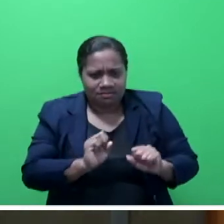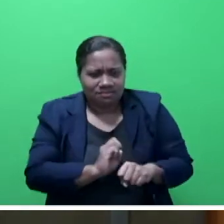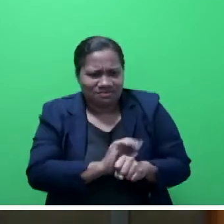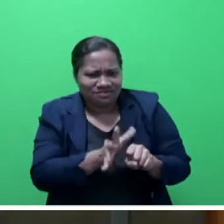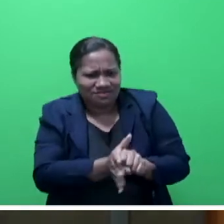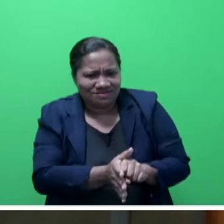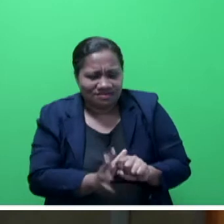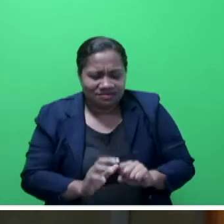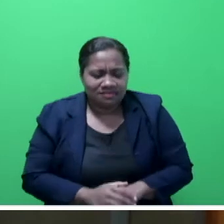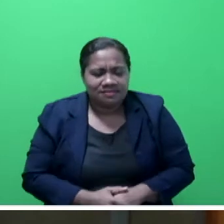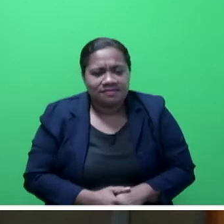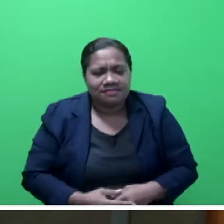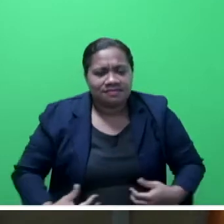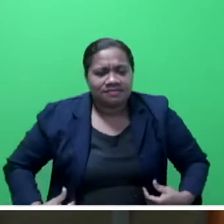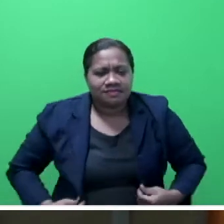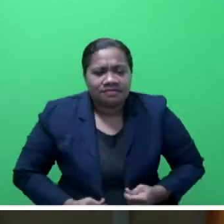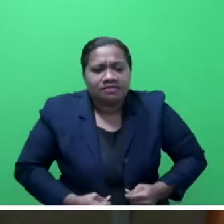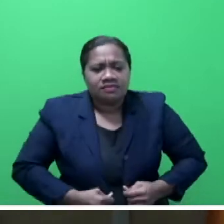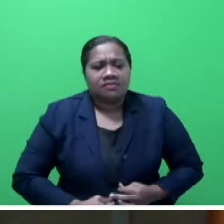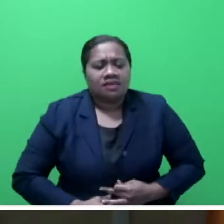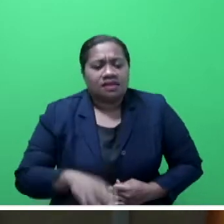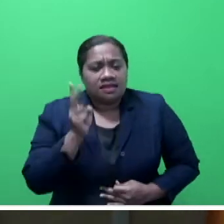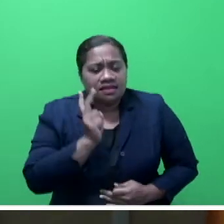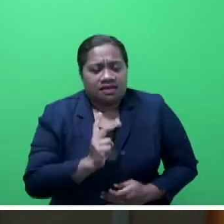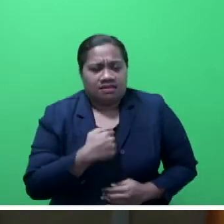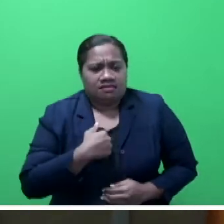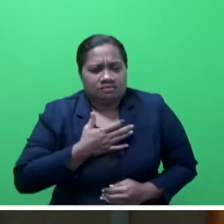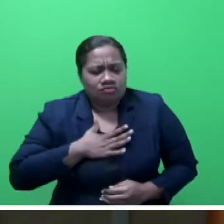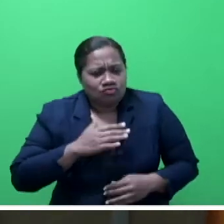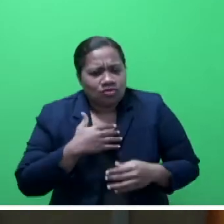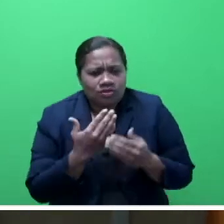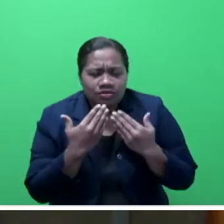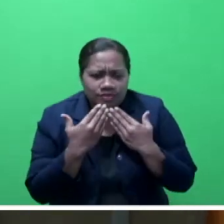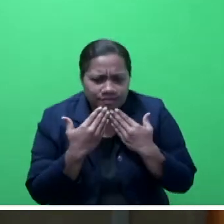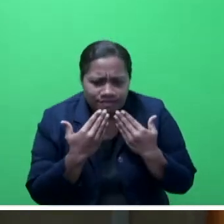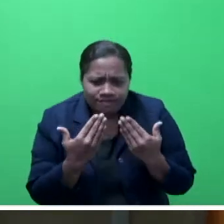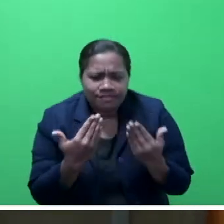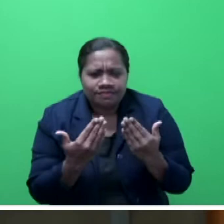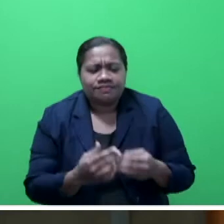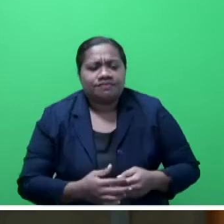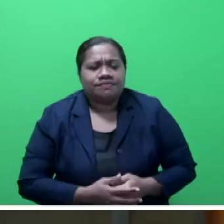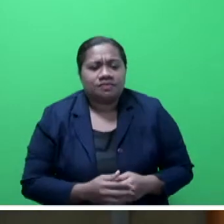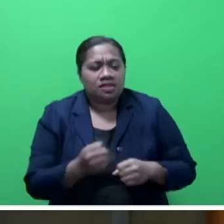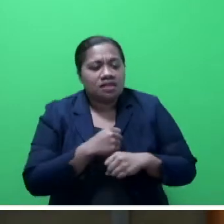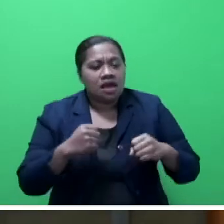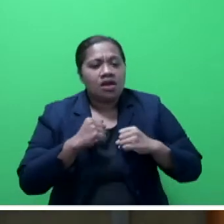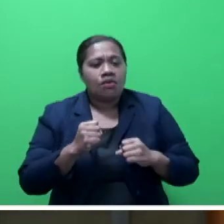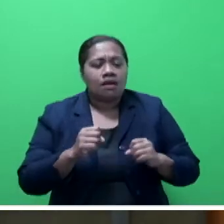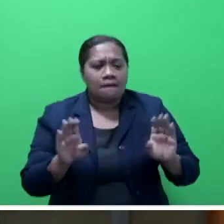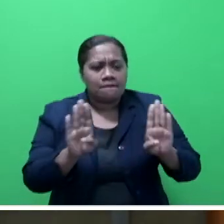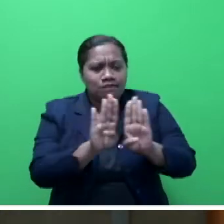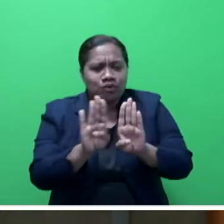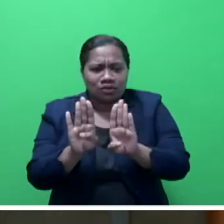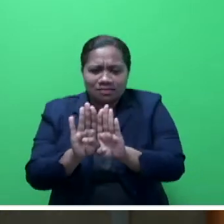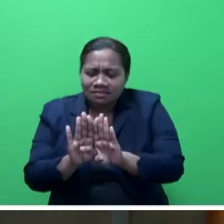I express again our gratitude to our frontline personnel at our borders, in the hospitals and wherever